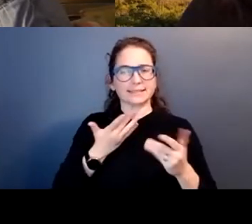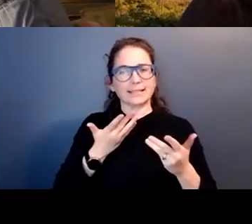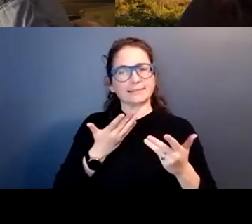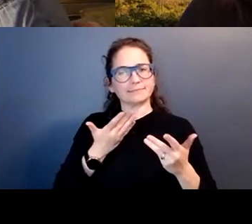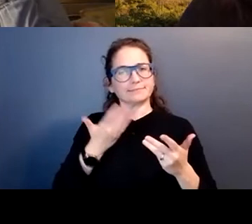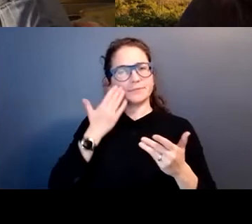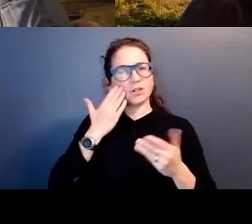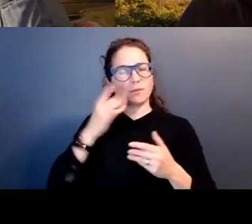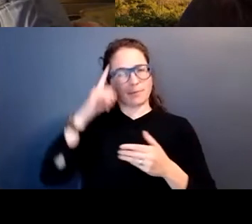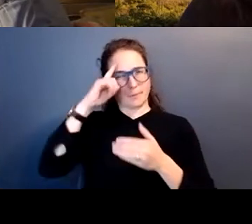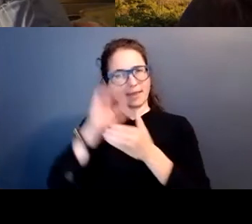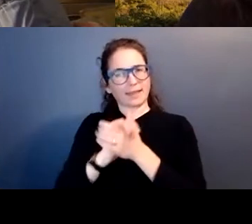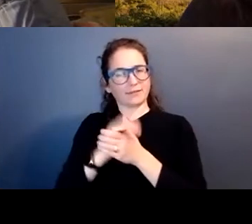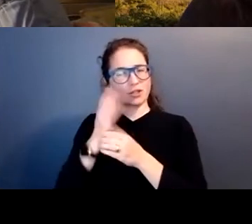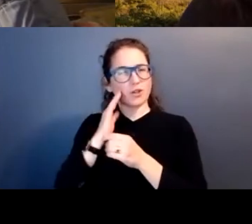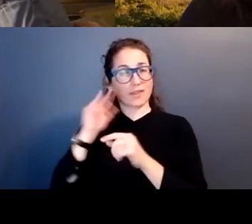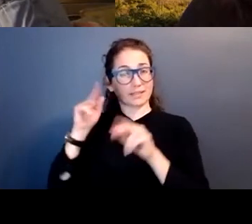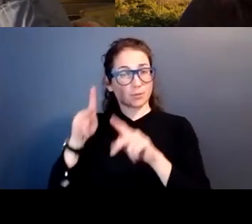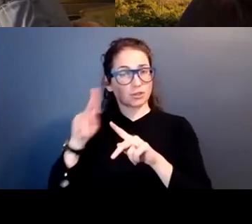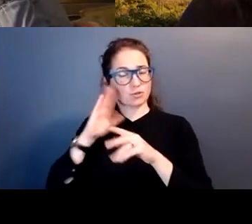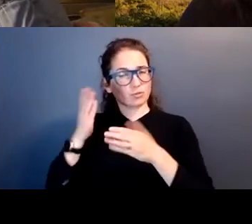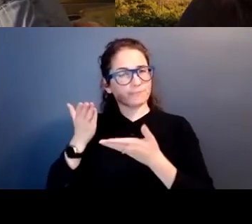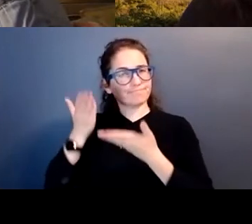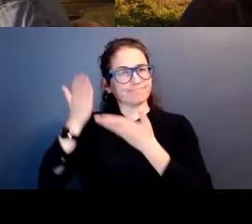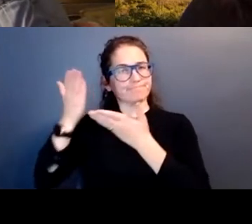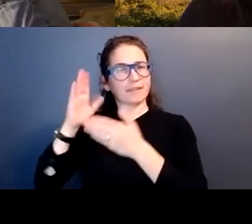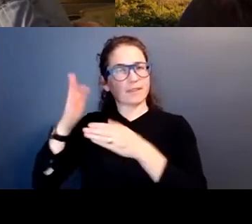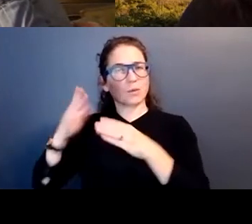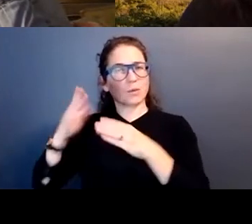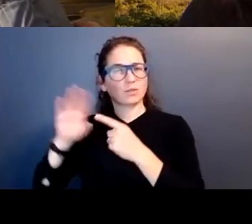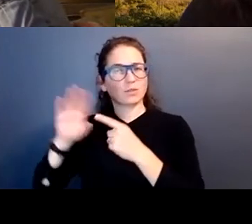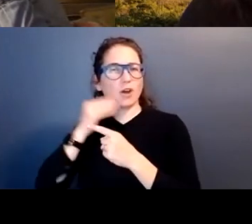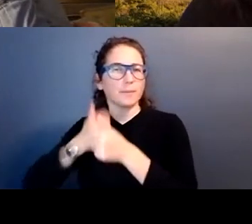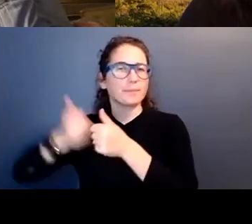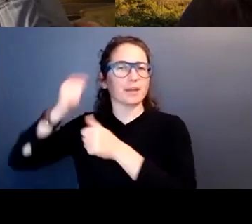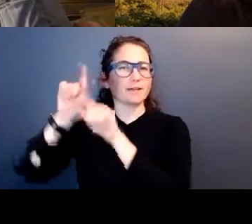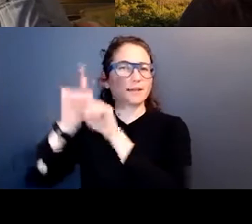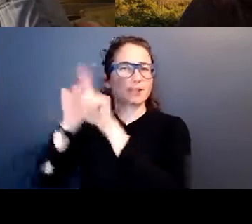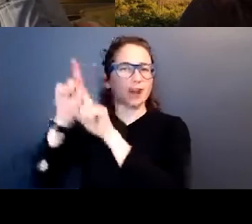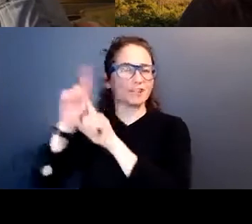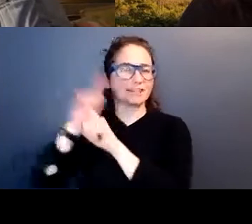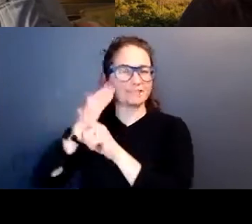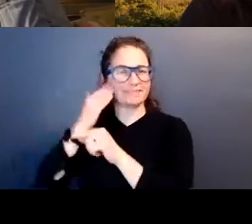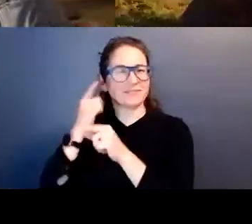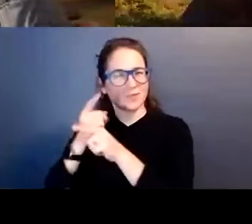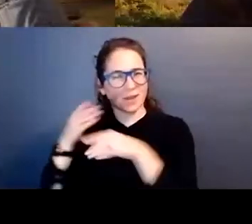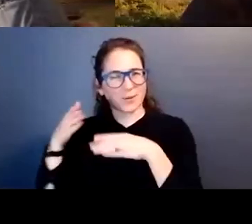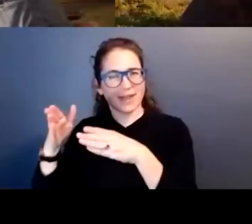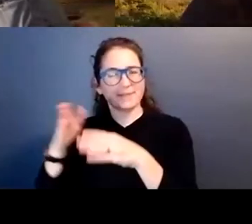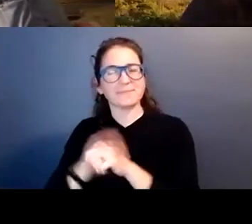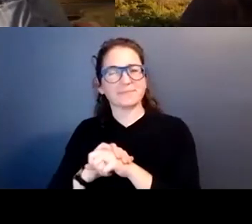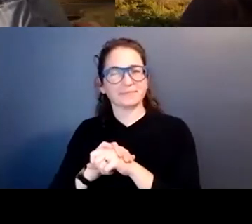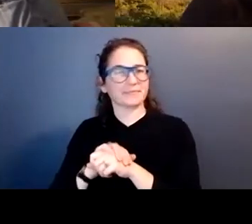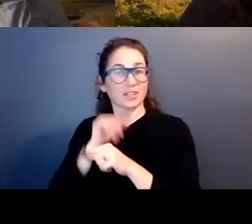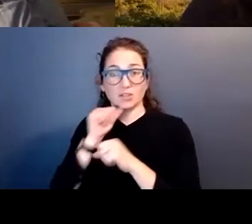believe that this, you send this person on the, on their way to their home beyond the stars in the right way. And then you don't